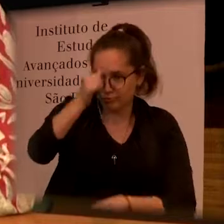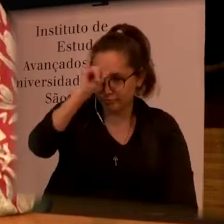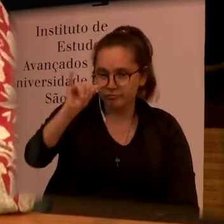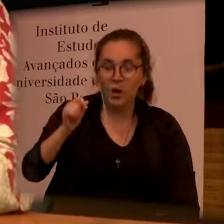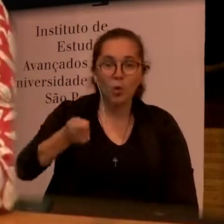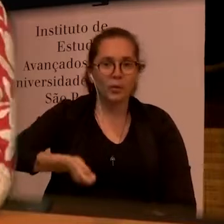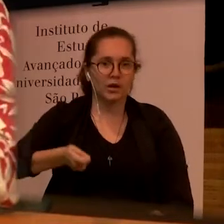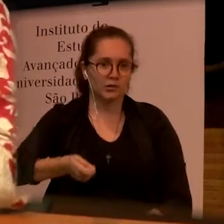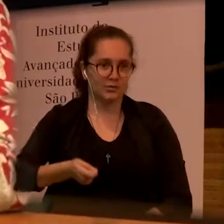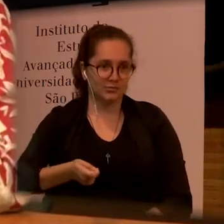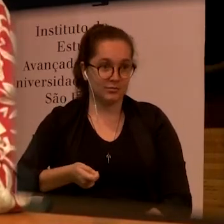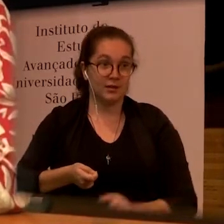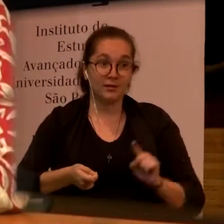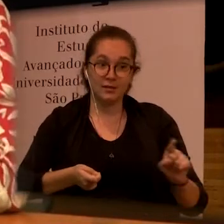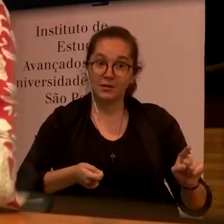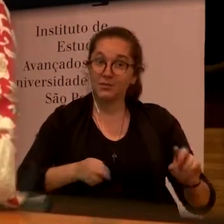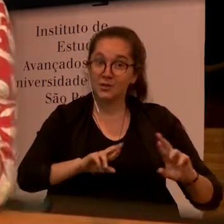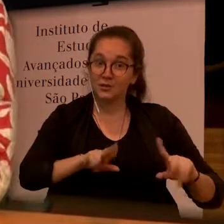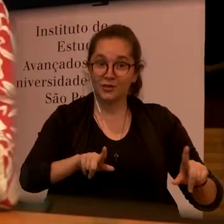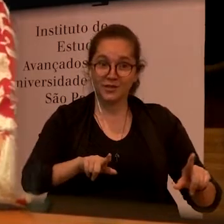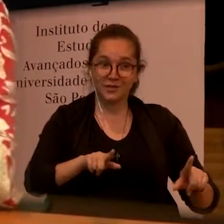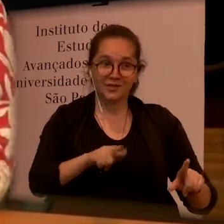so there is this kind of